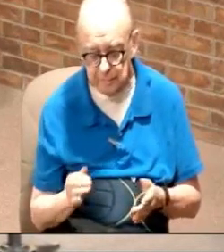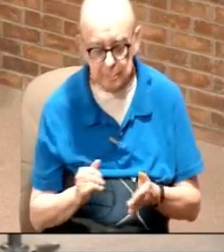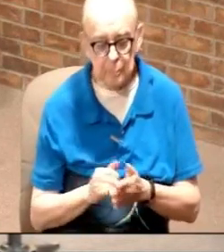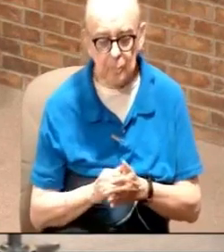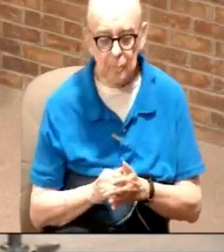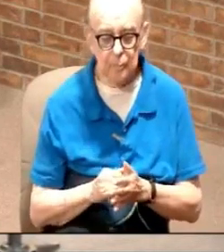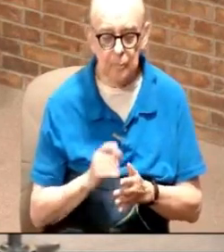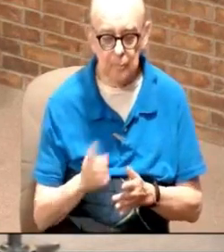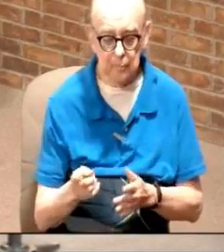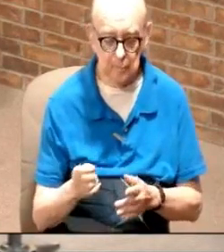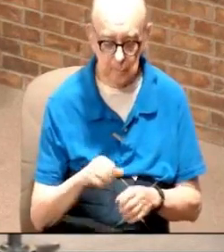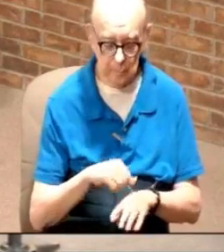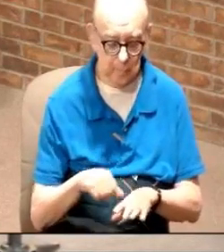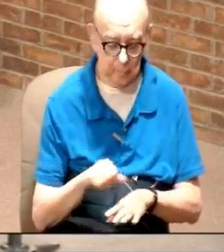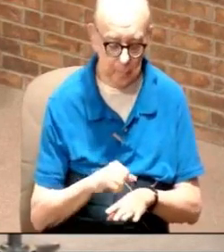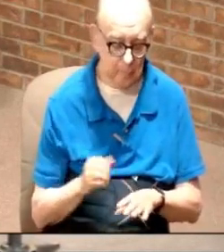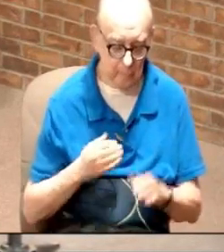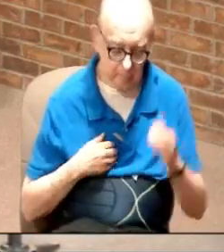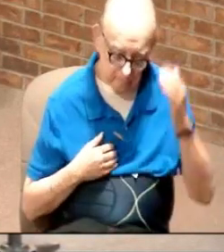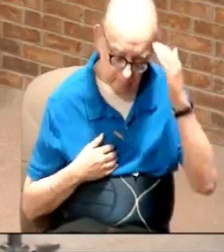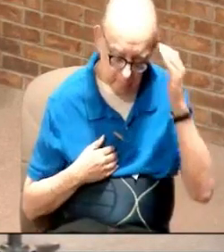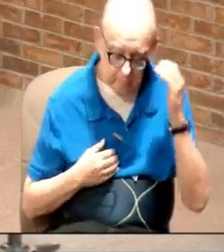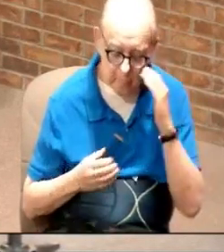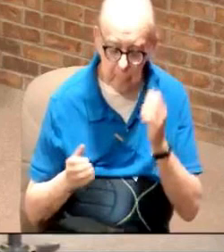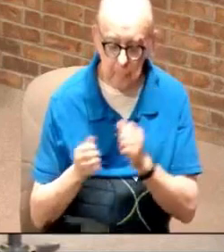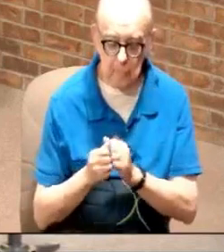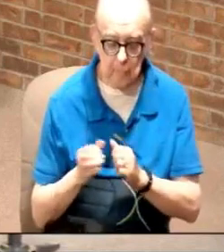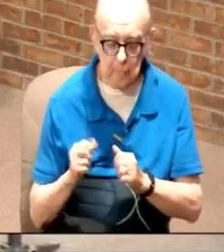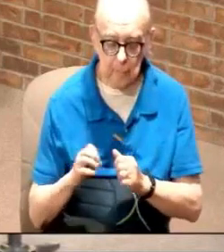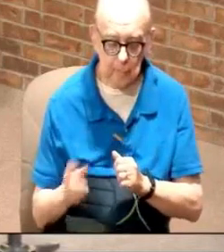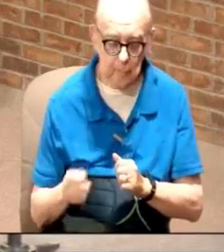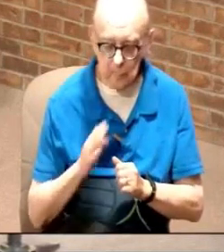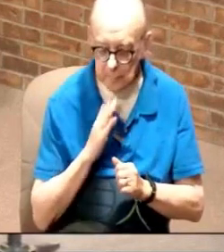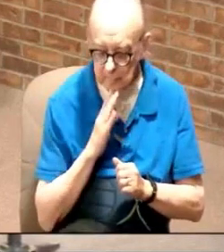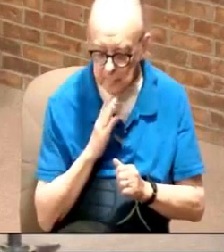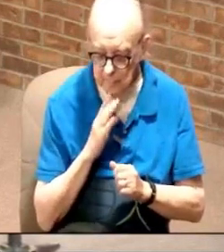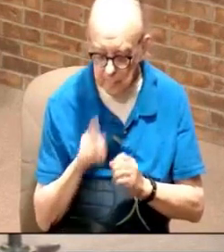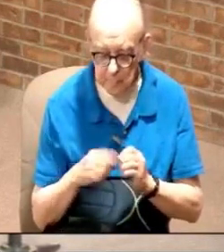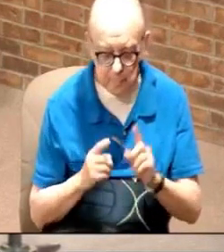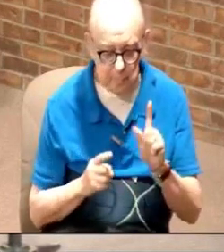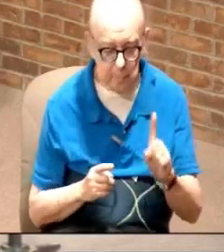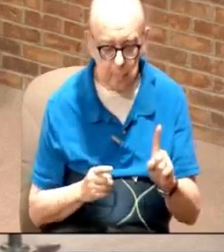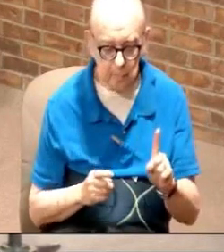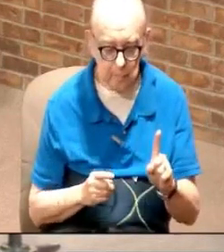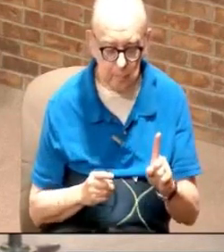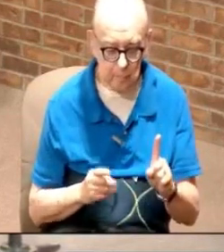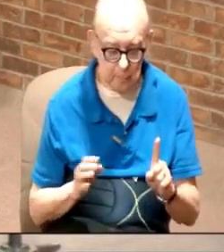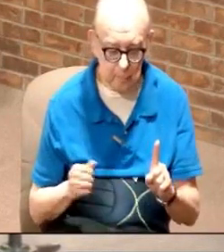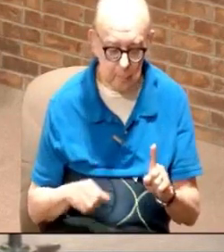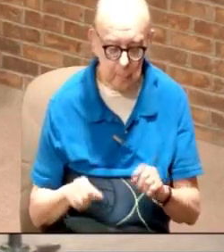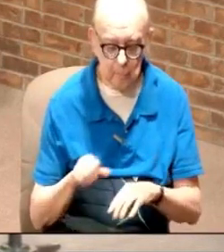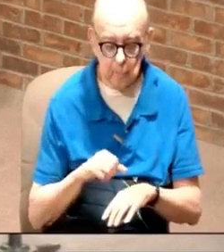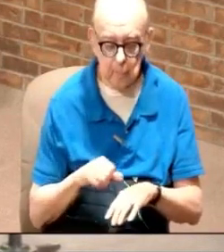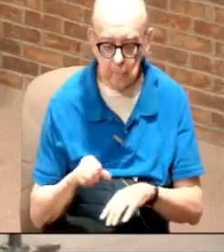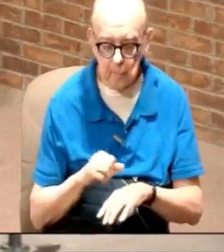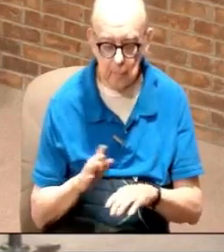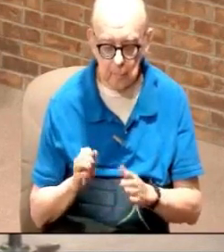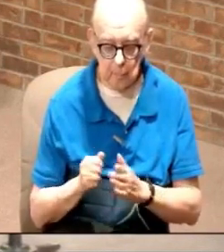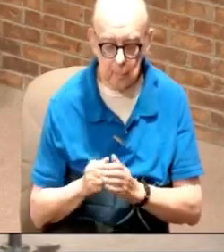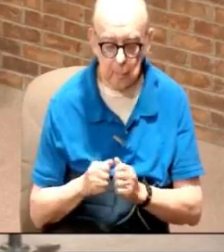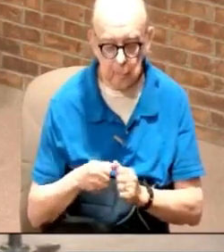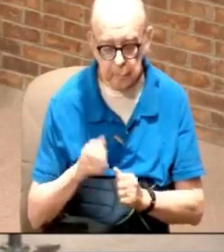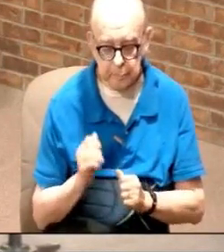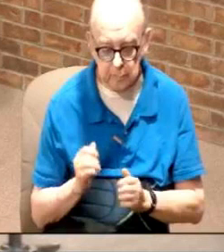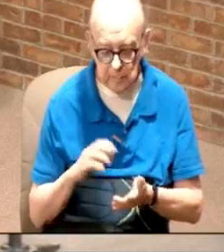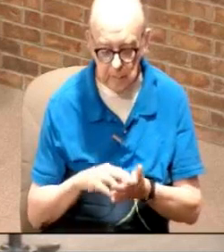that you anointed my head with oil, it starts talking about, number one, being anointed by God.